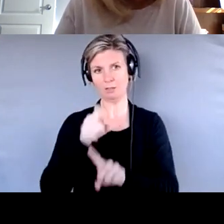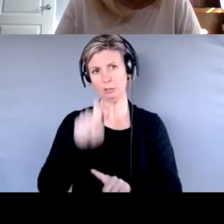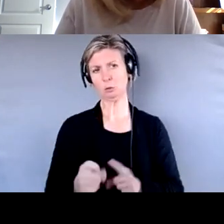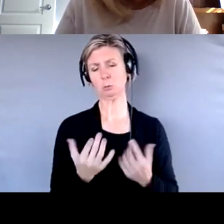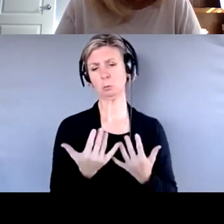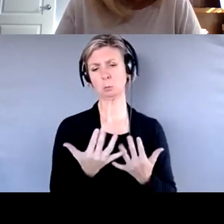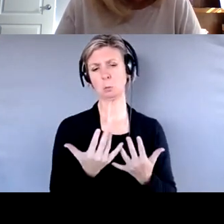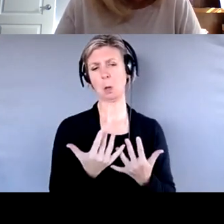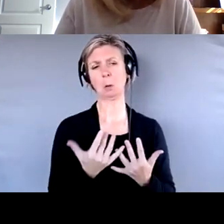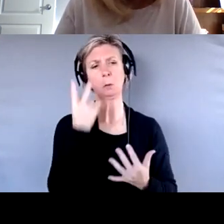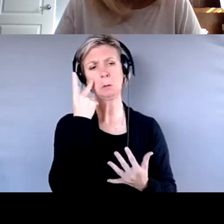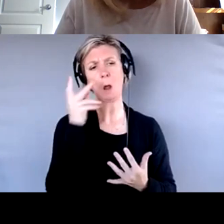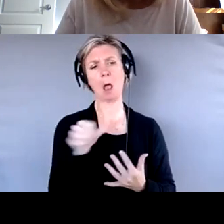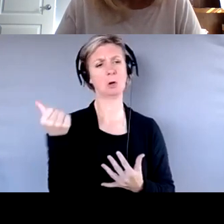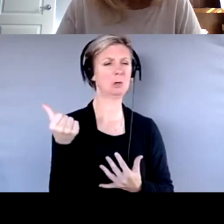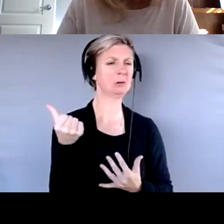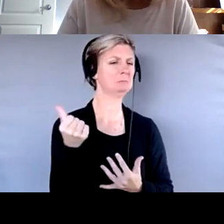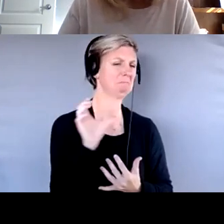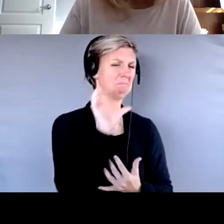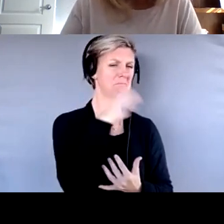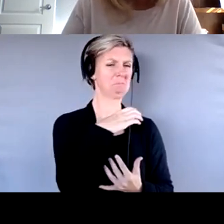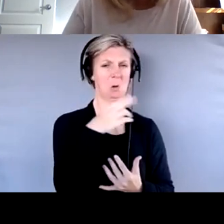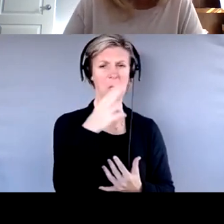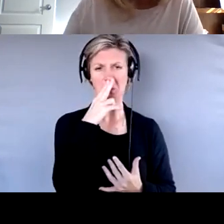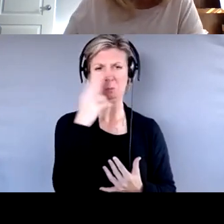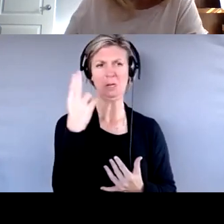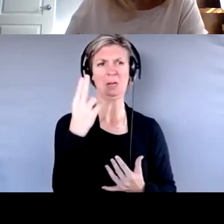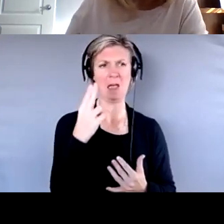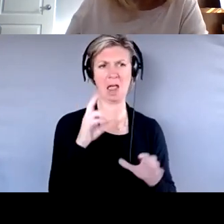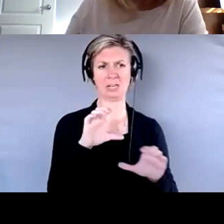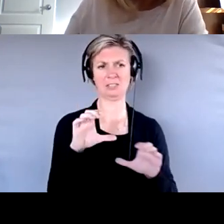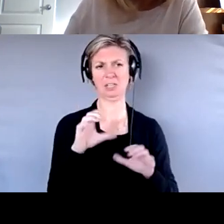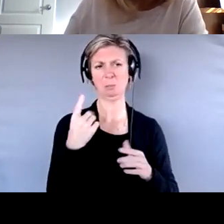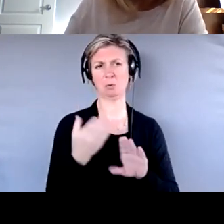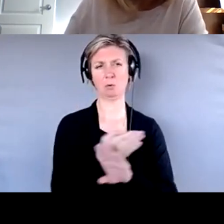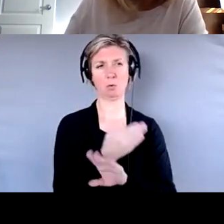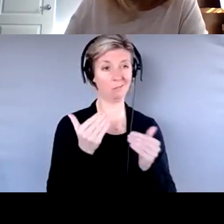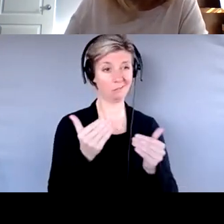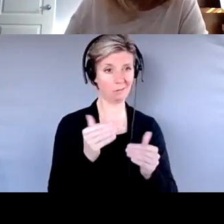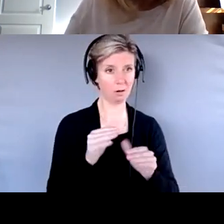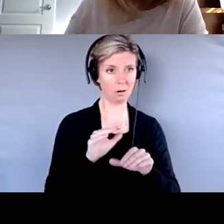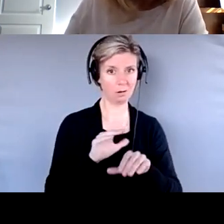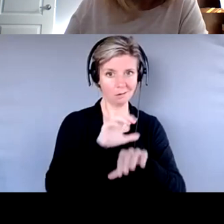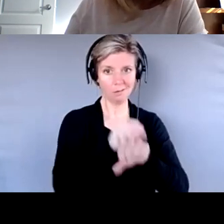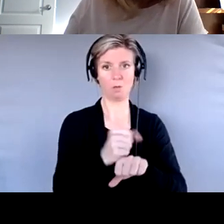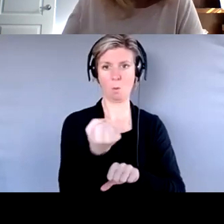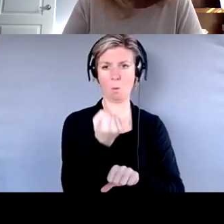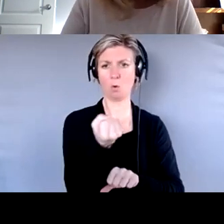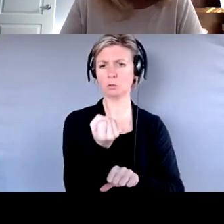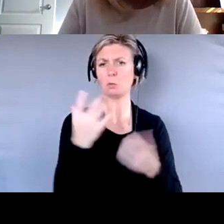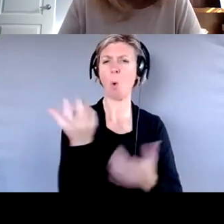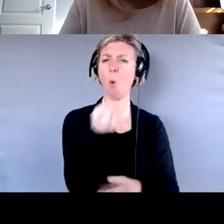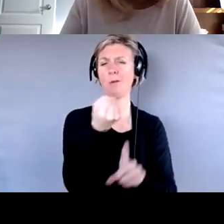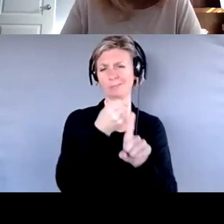to place a hold on each? So maybe if you can help, uh, clarify a little bit on the holds on the account and how that works. Um,